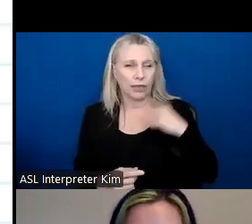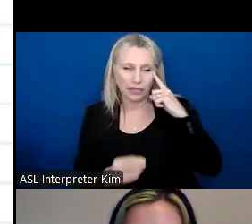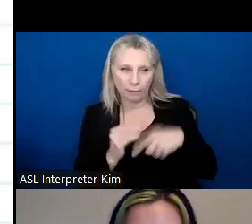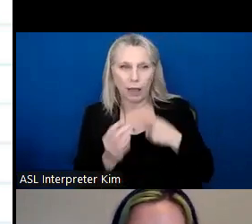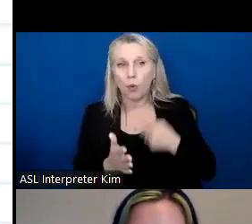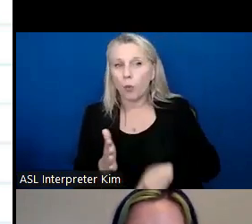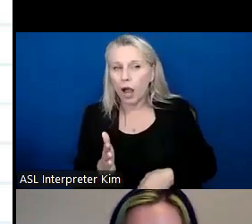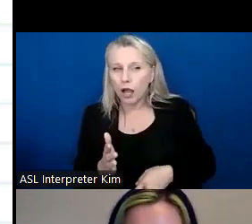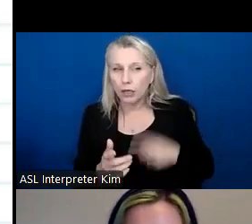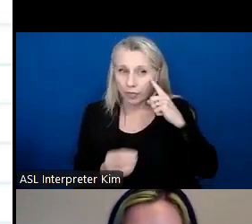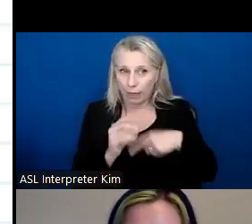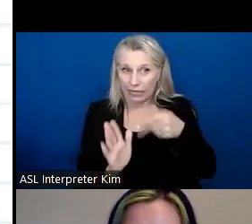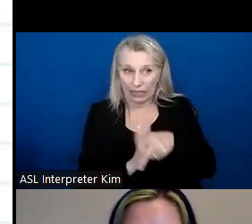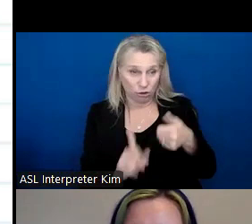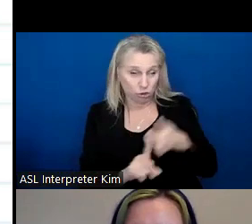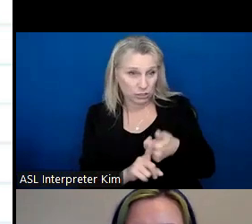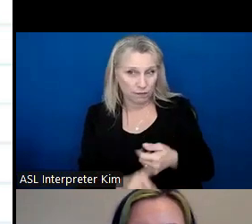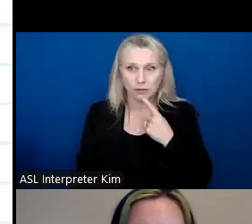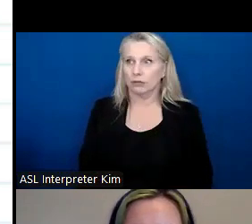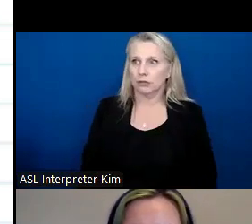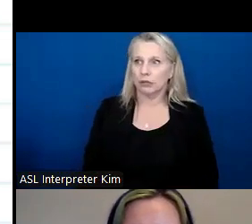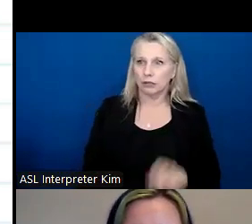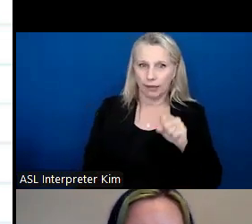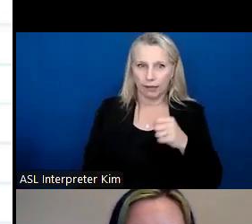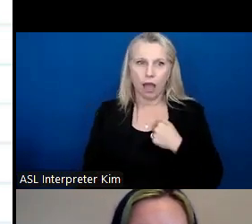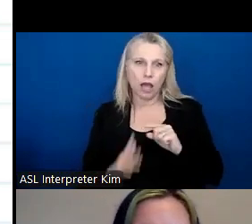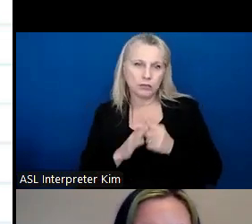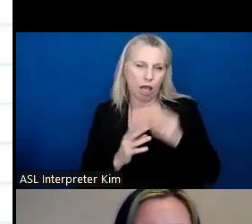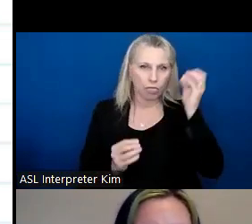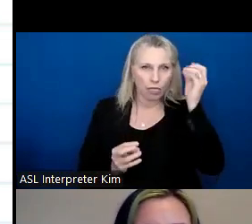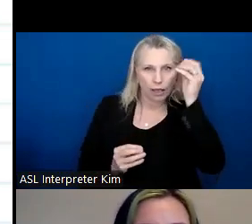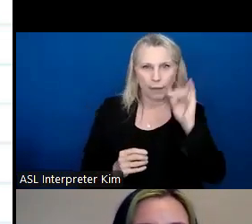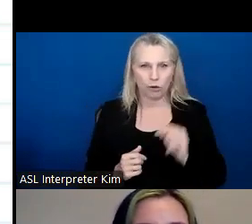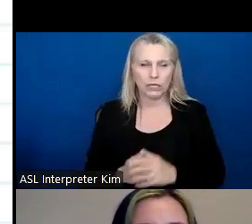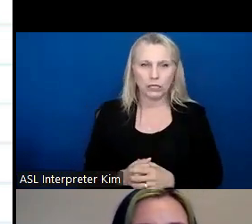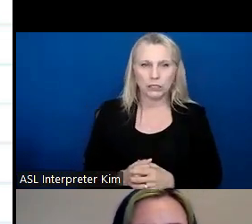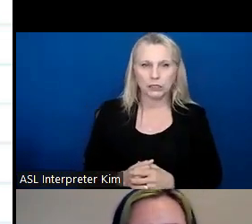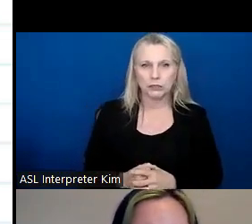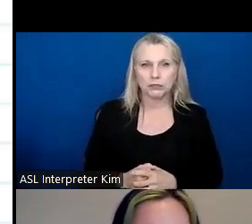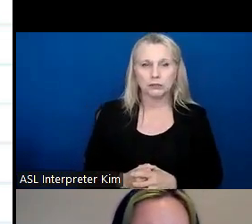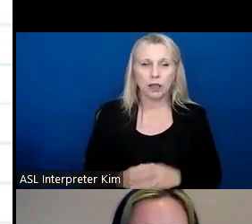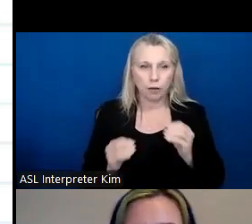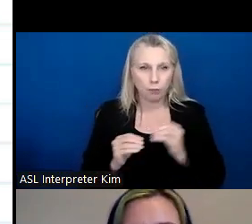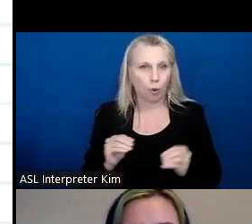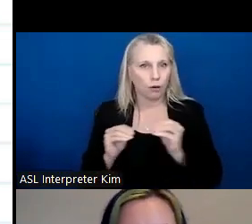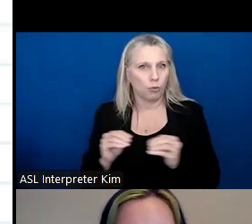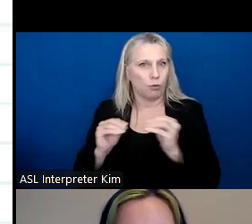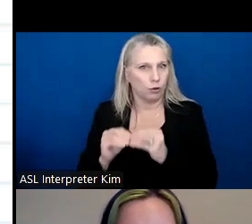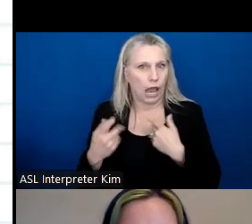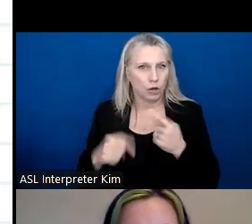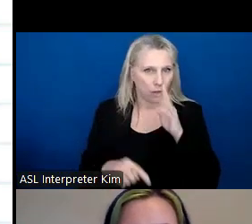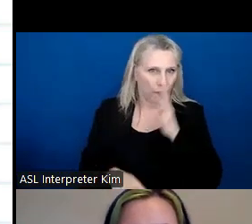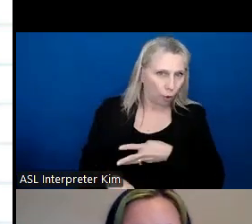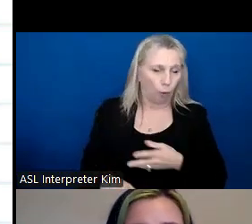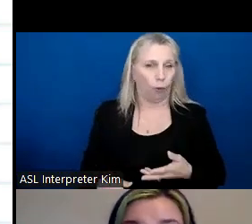what are you thinking about killing yourself? And he said, yeah, I've started thinking about it, um, more and more. And I try to ignore it.